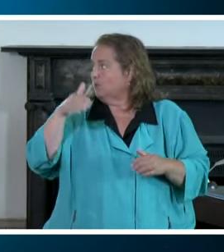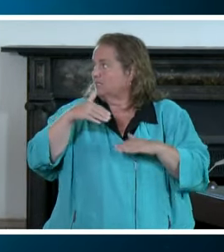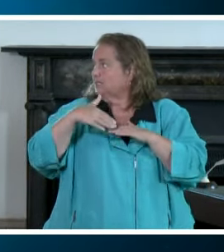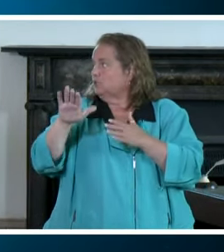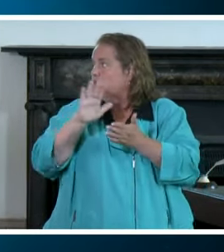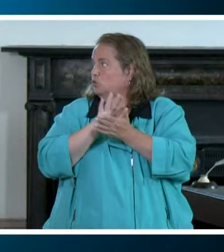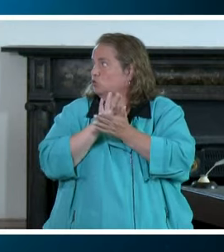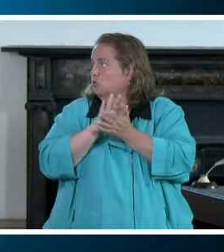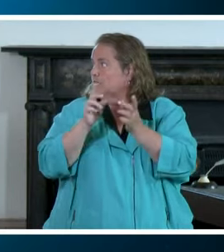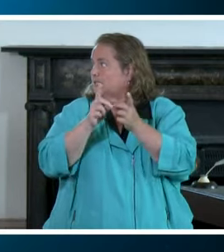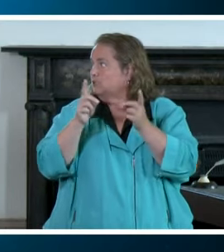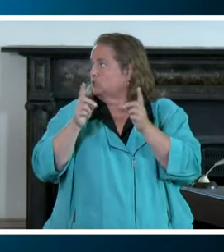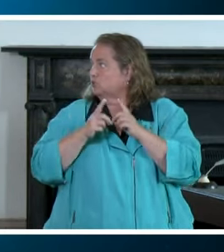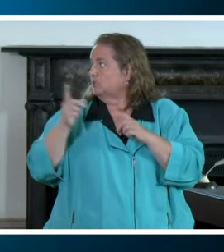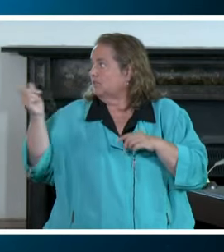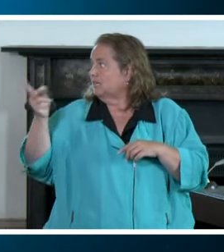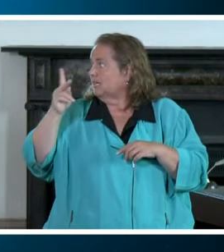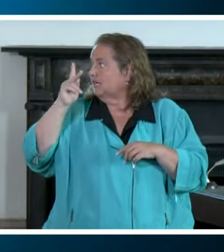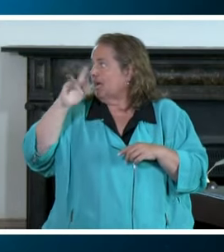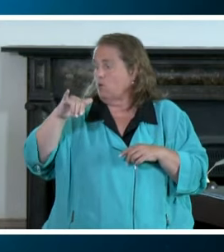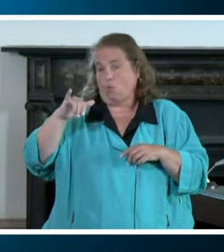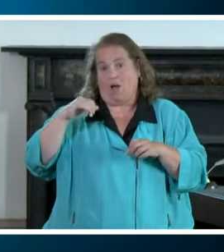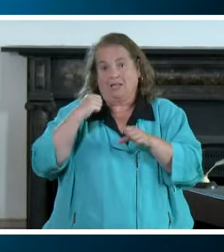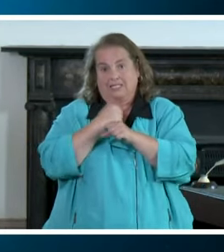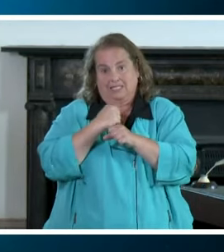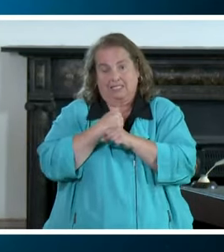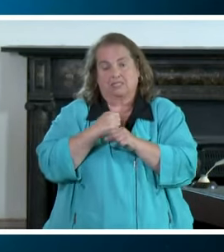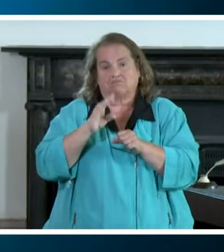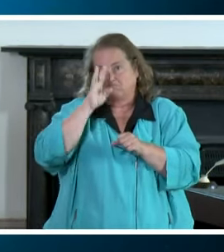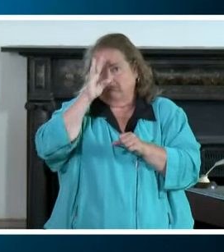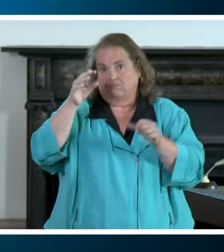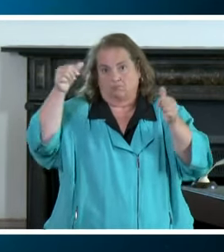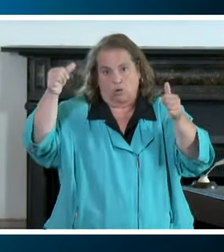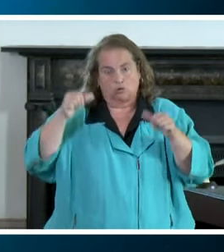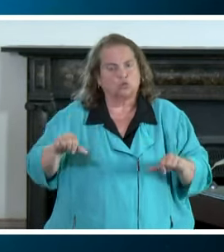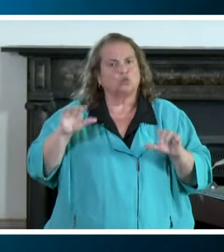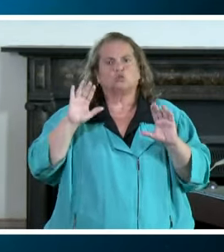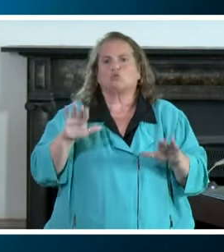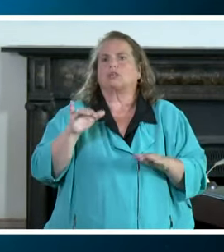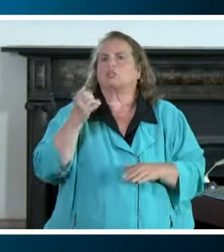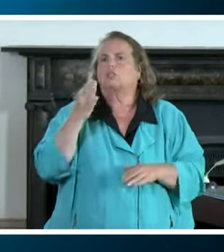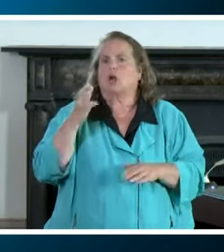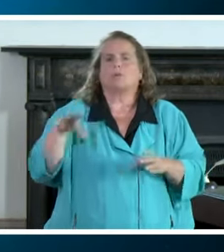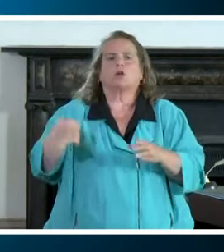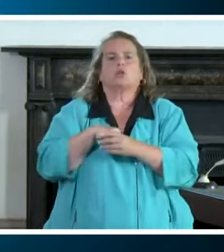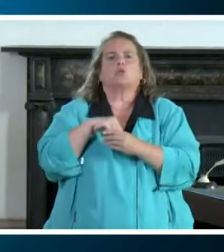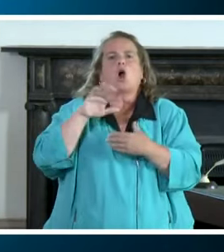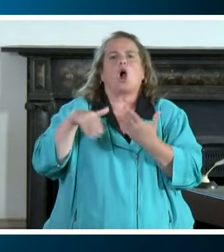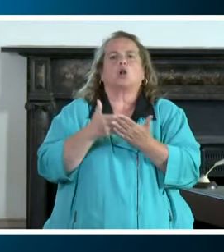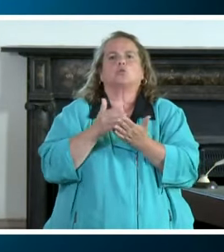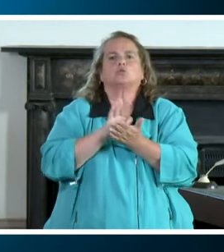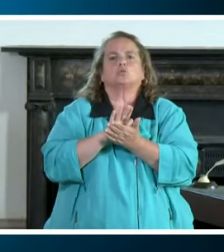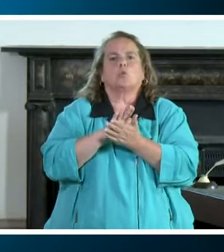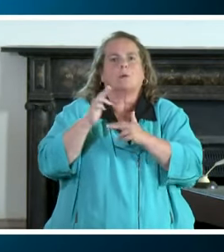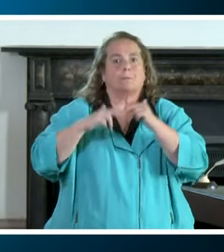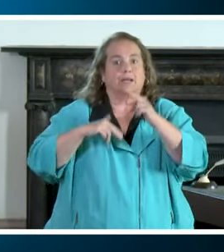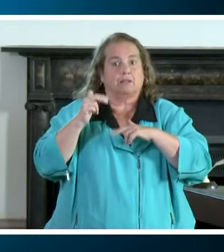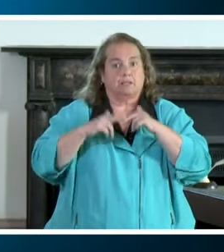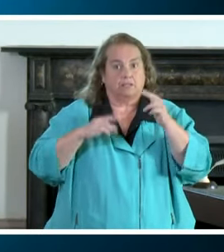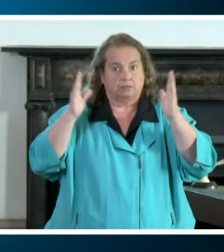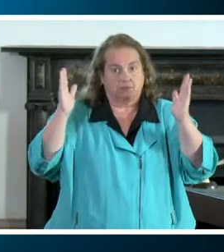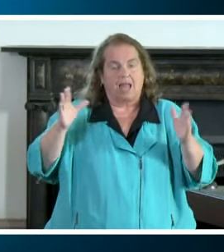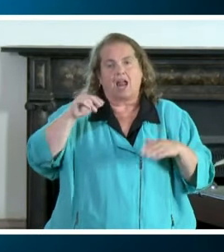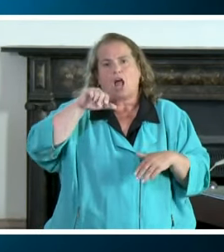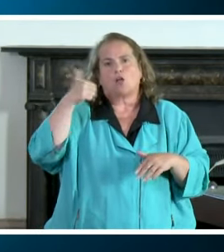school districts ky stats did a great job we will be including those in all of our school buildings we'll also be be doing another